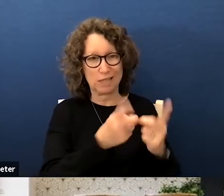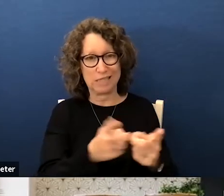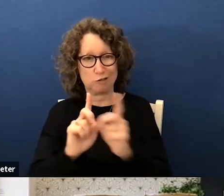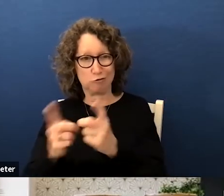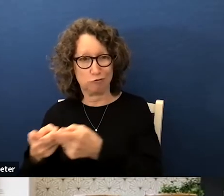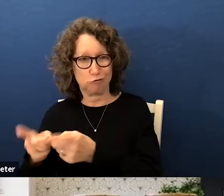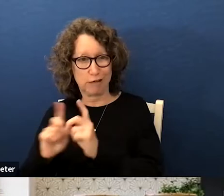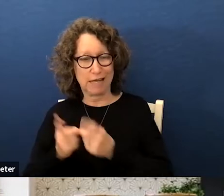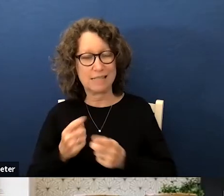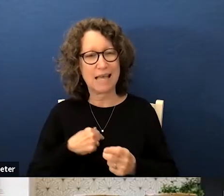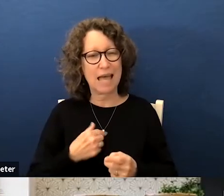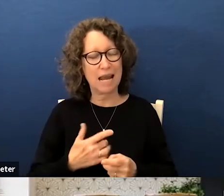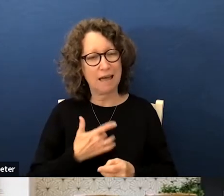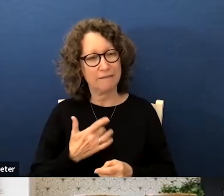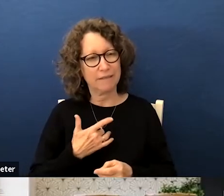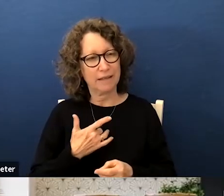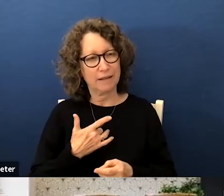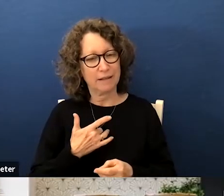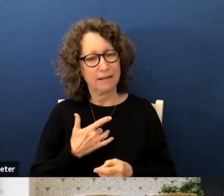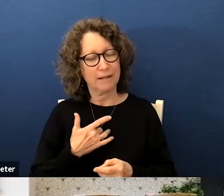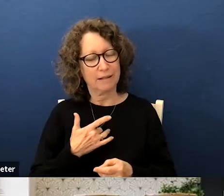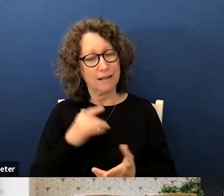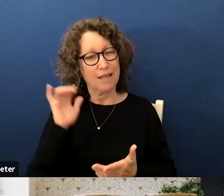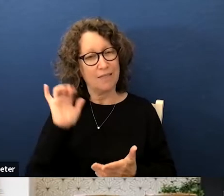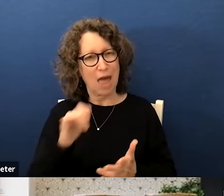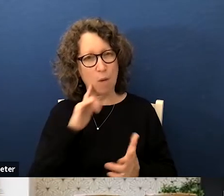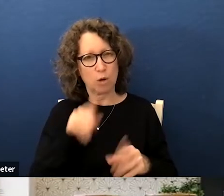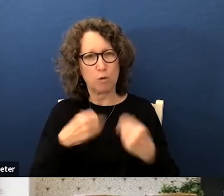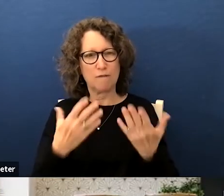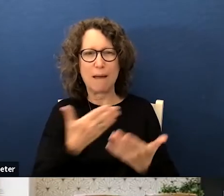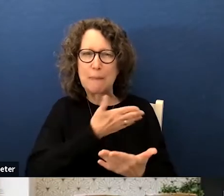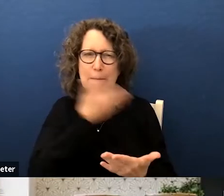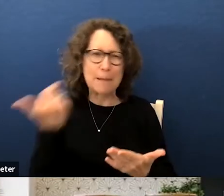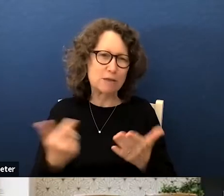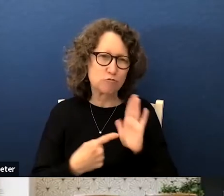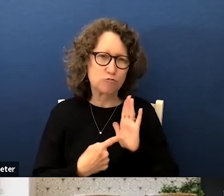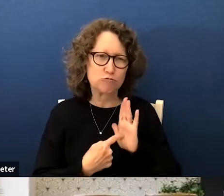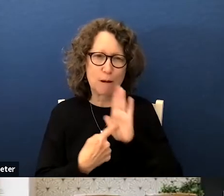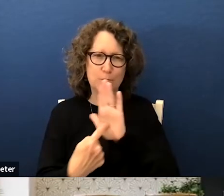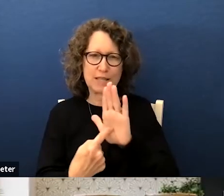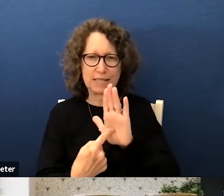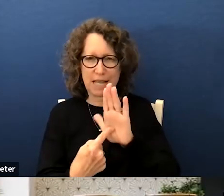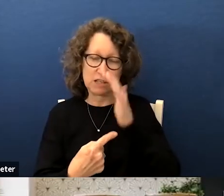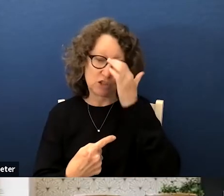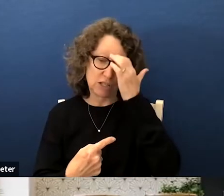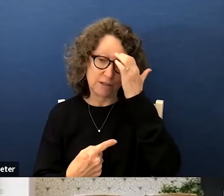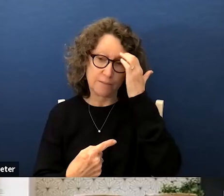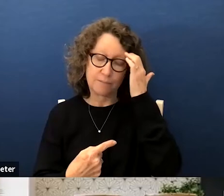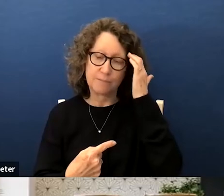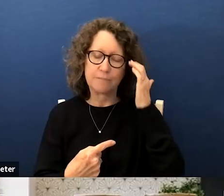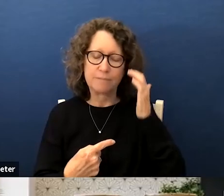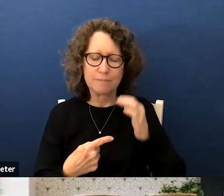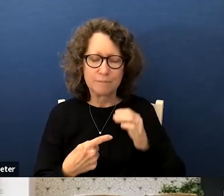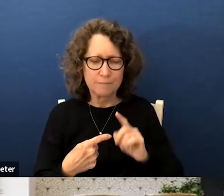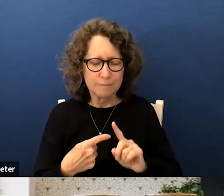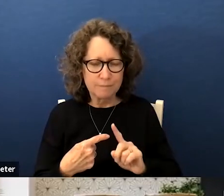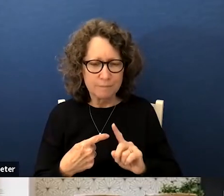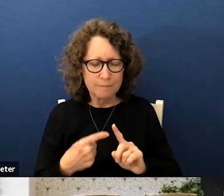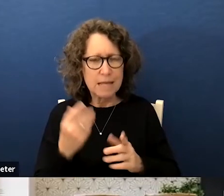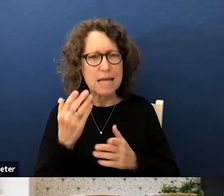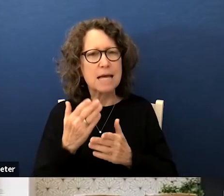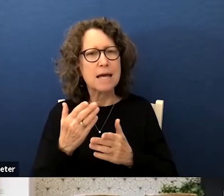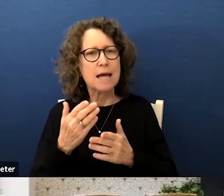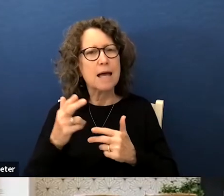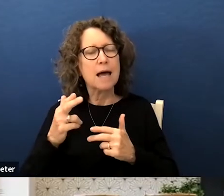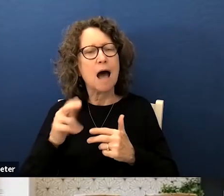and i feel that uh that will provide the best representation um building on what some of the